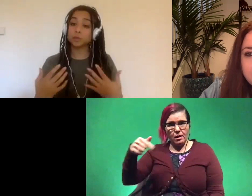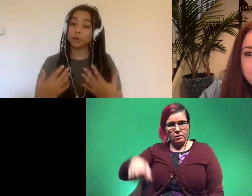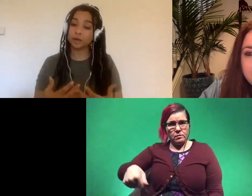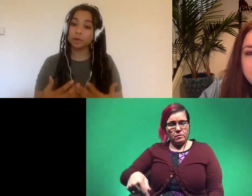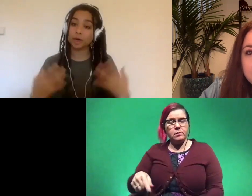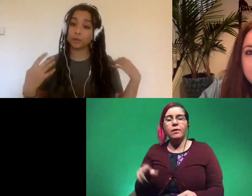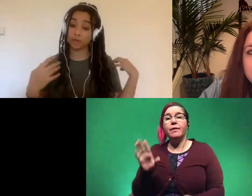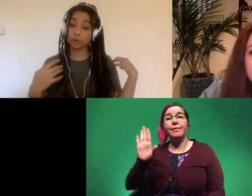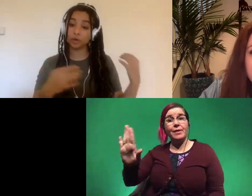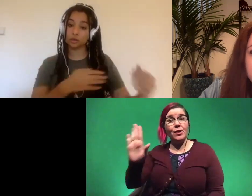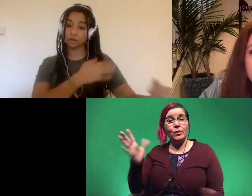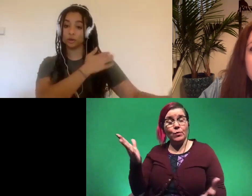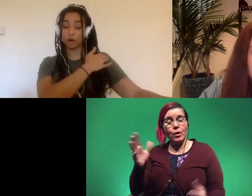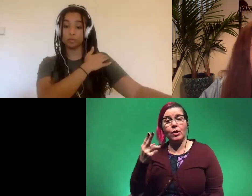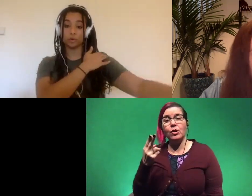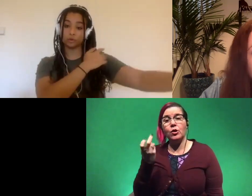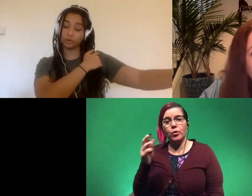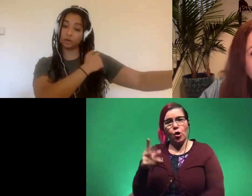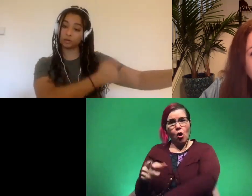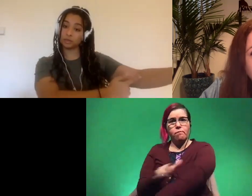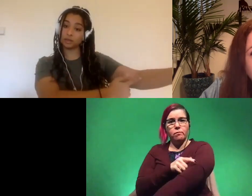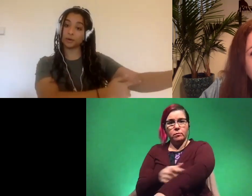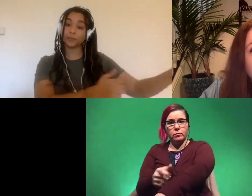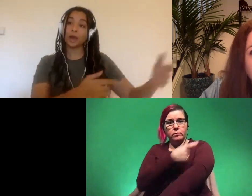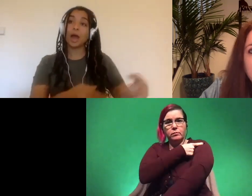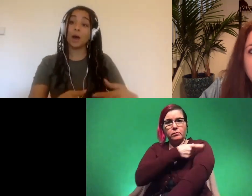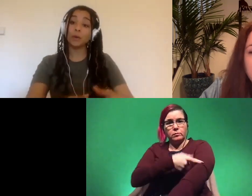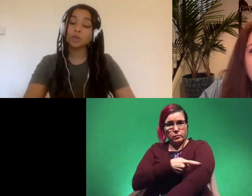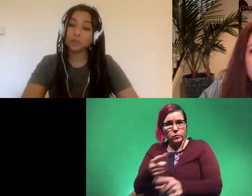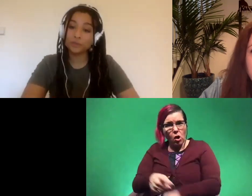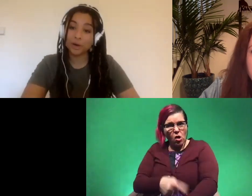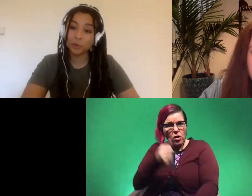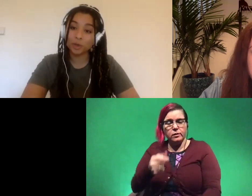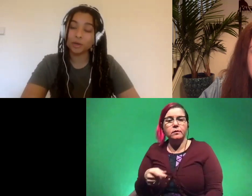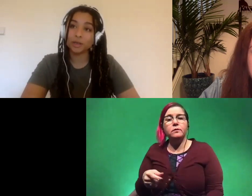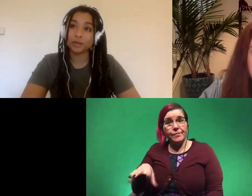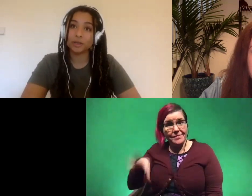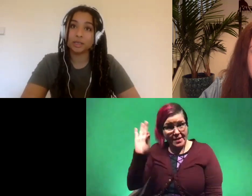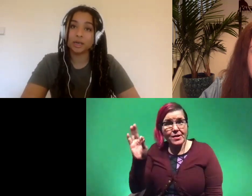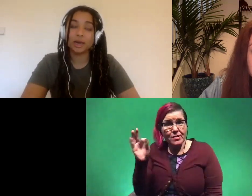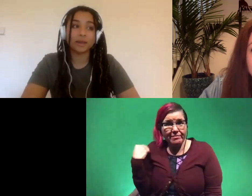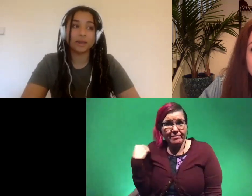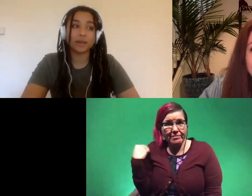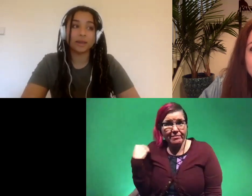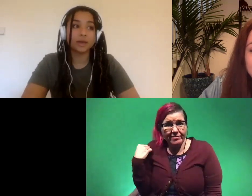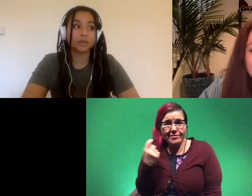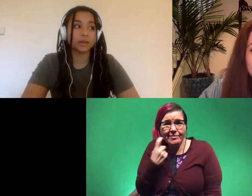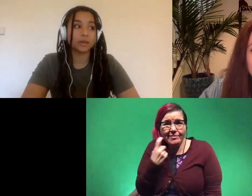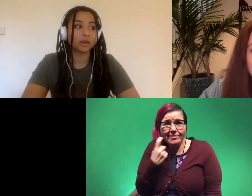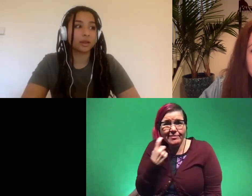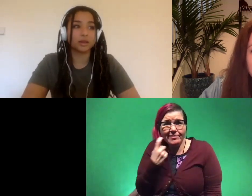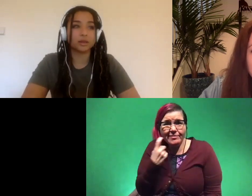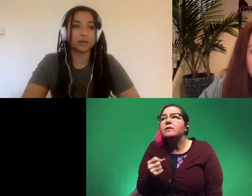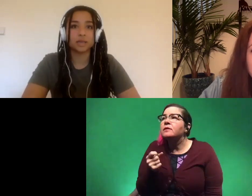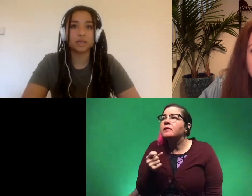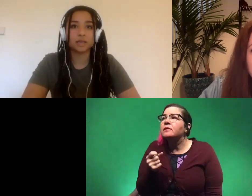longest bone in their body was a humerus so their arm bone from here to there and we actually found one earlier this year and i think it was like